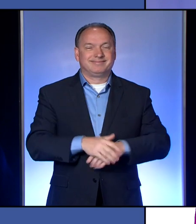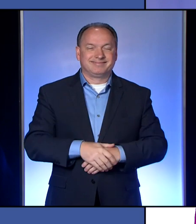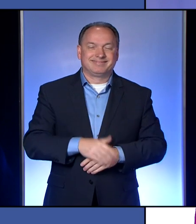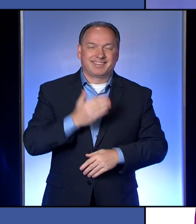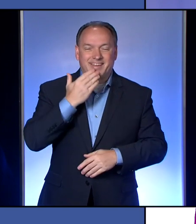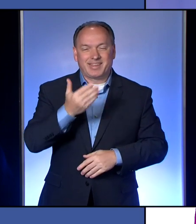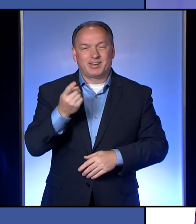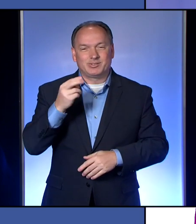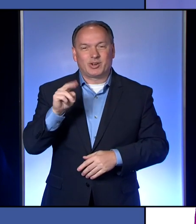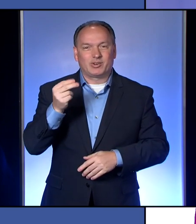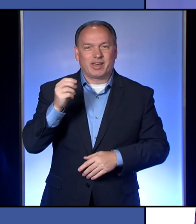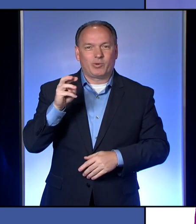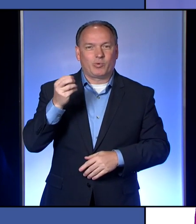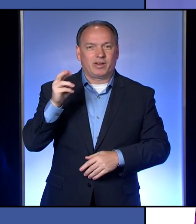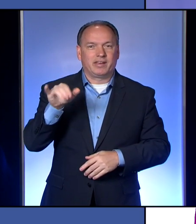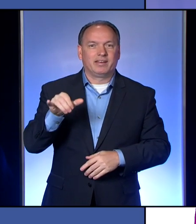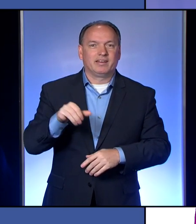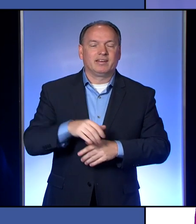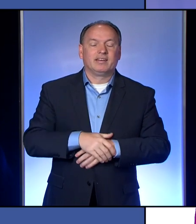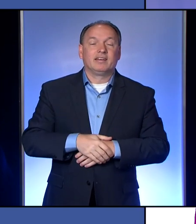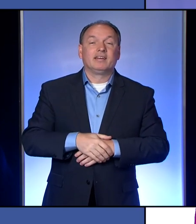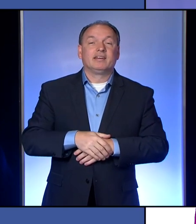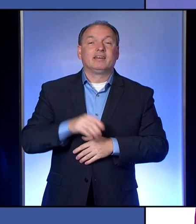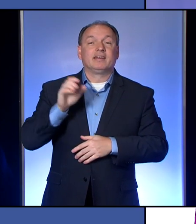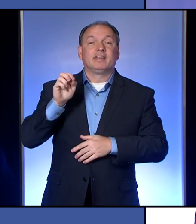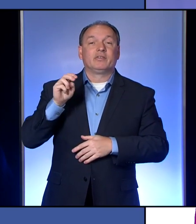Thank you, Dr. Nadwerny. And Erie News Now.